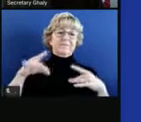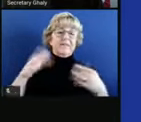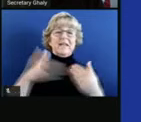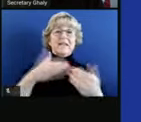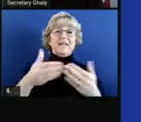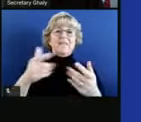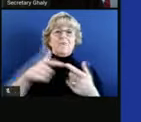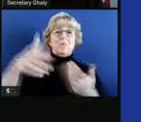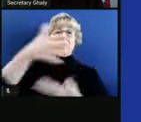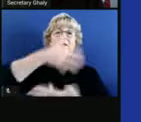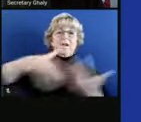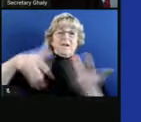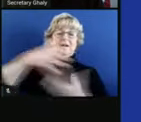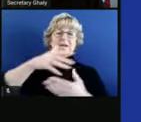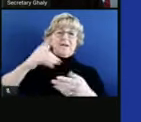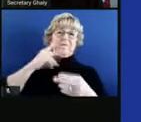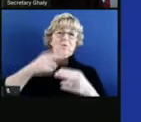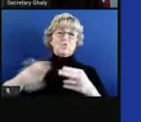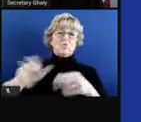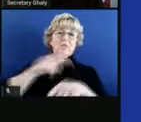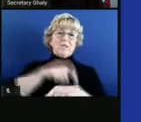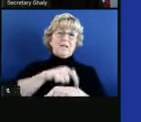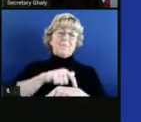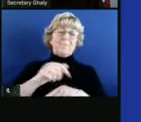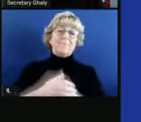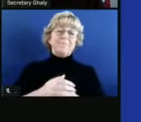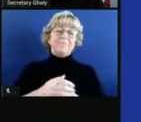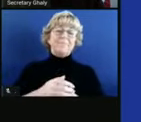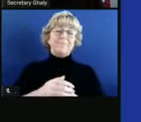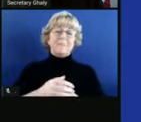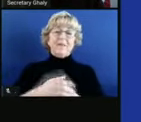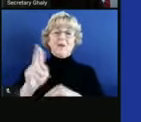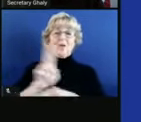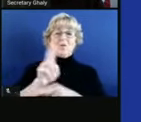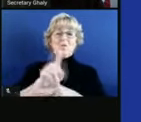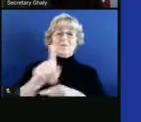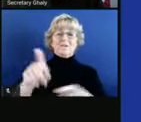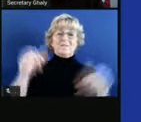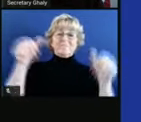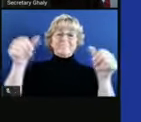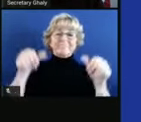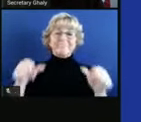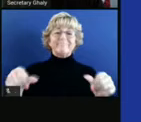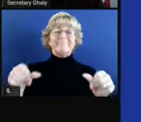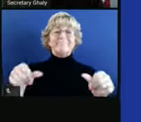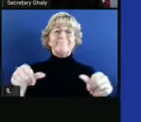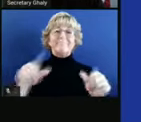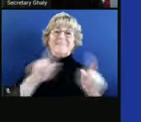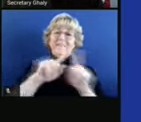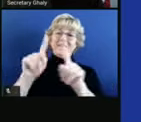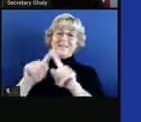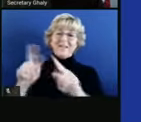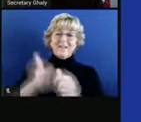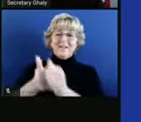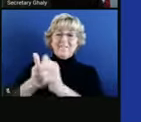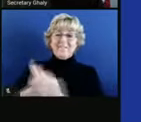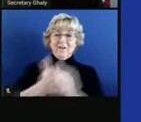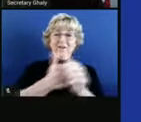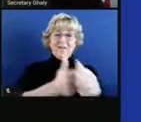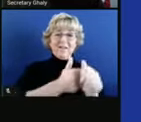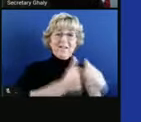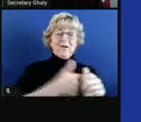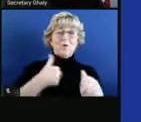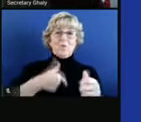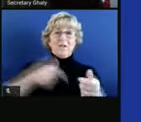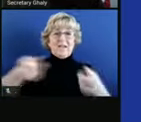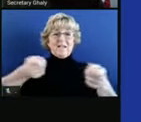together for a period of time. So just wanted to use this as another reminder that there are different elements here that we can control.